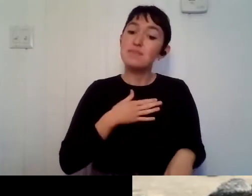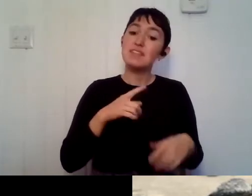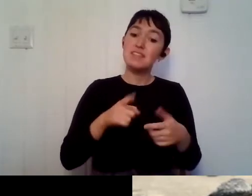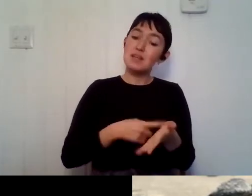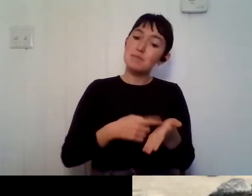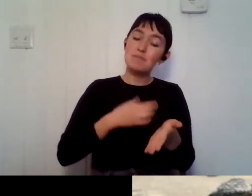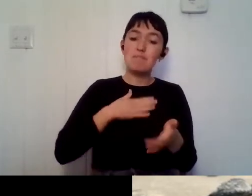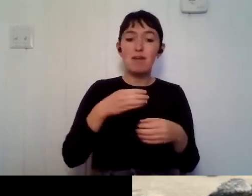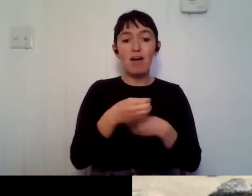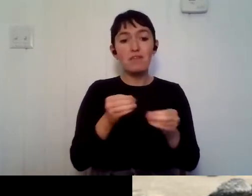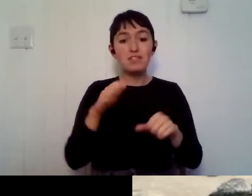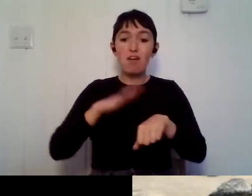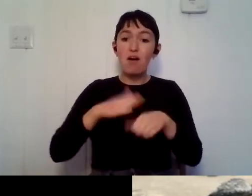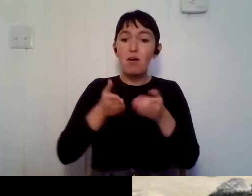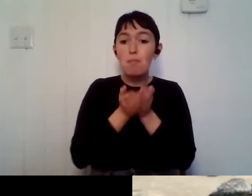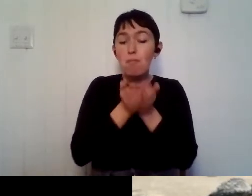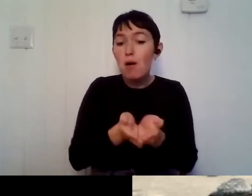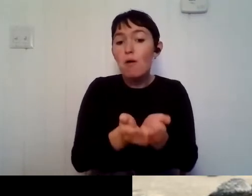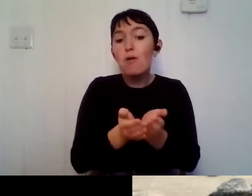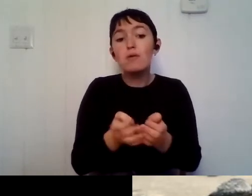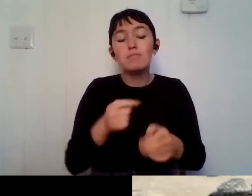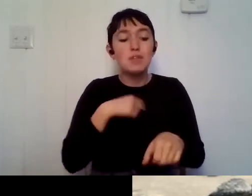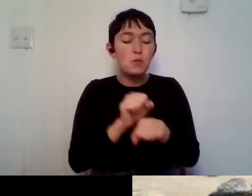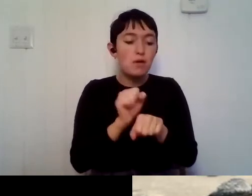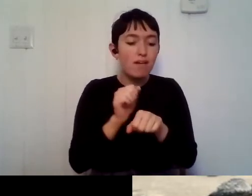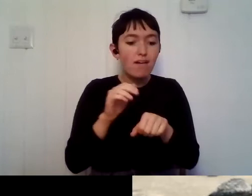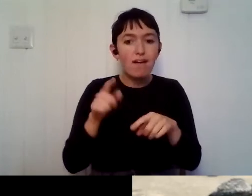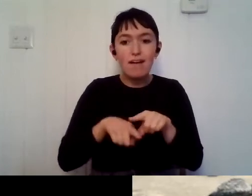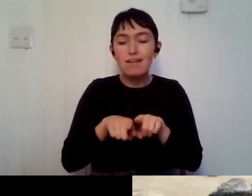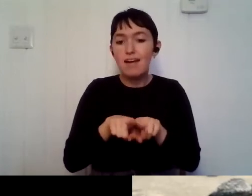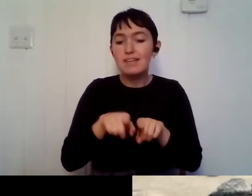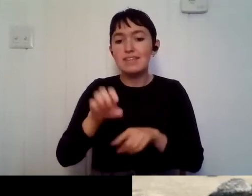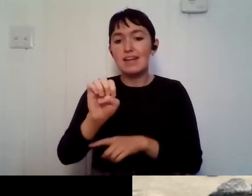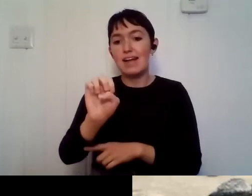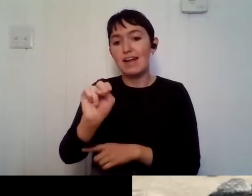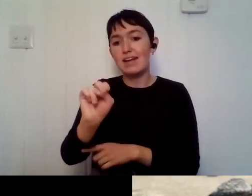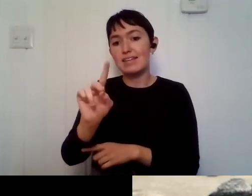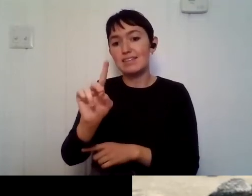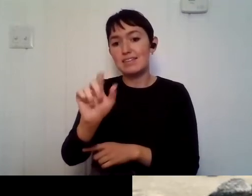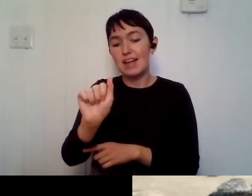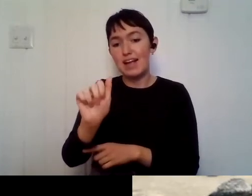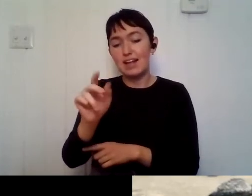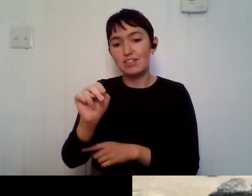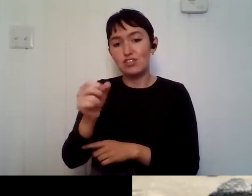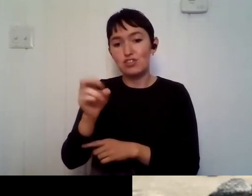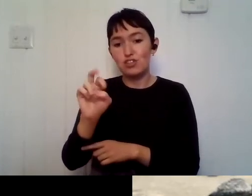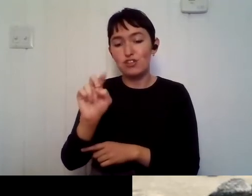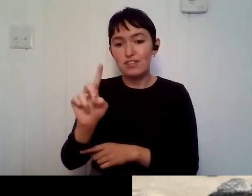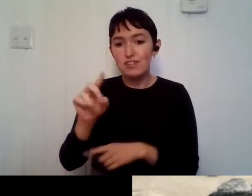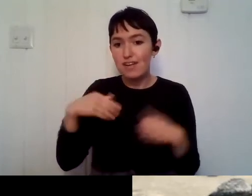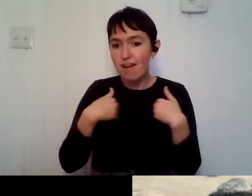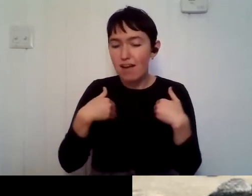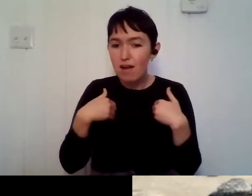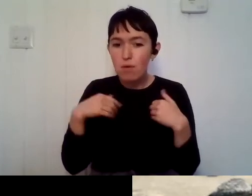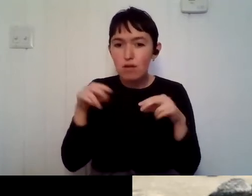uh, when I'm working as an endangered species observer, sometimes we're as close as five miles offshore, or sometimes it's up to 22